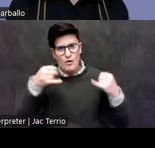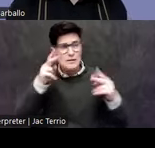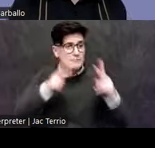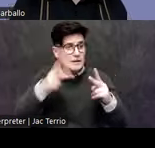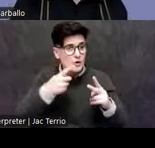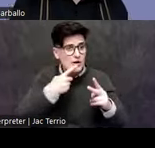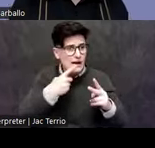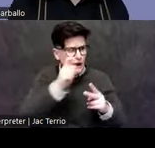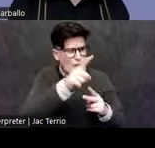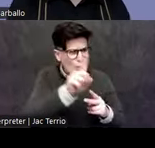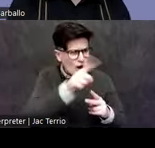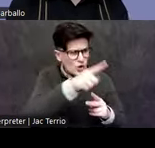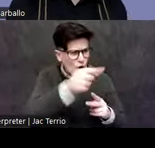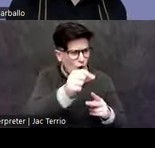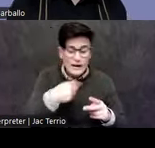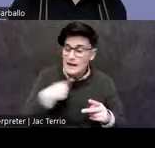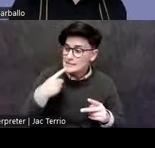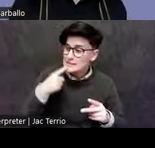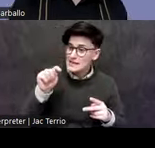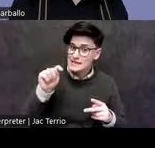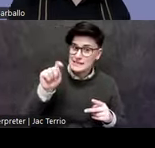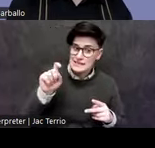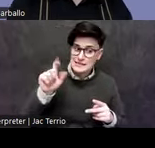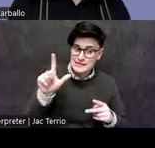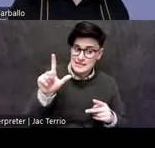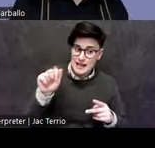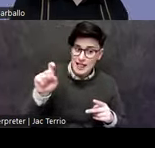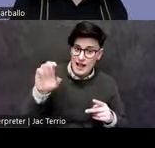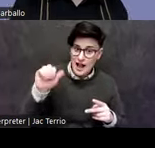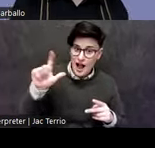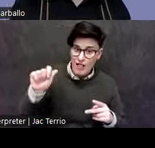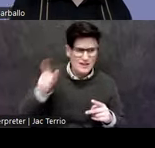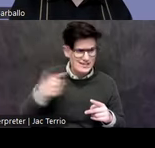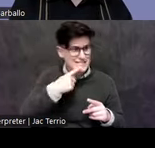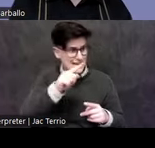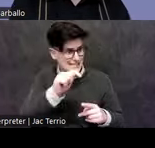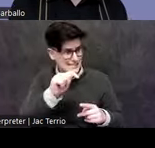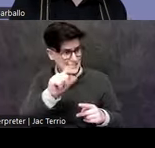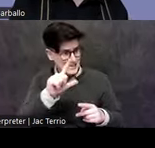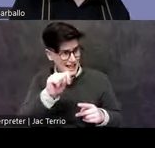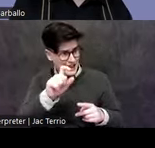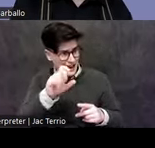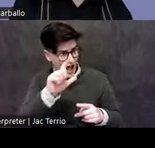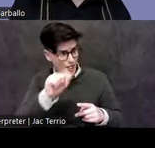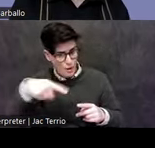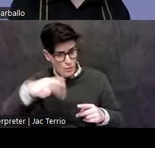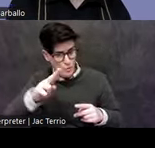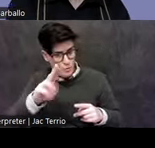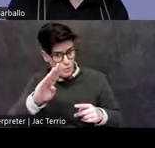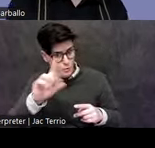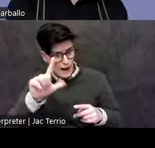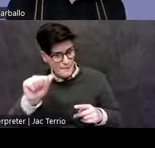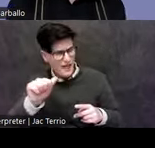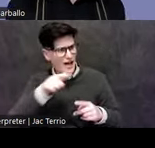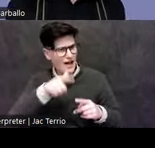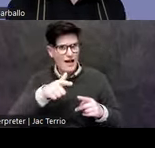say Tlaxcala and they'd say, oh, Tlaxcala, Puebla, meaning the larger state that surrounds it on all three sides, that it wasn't even recognized as its own